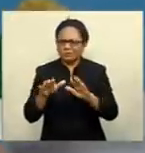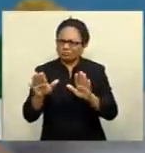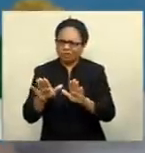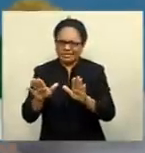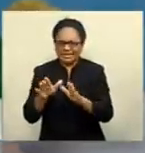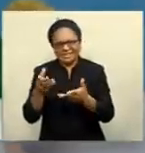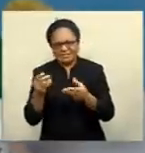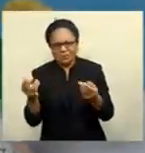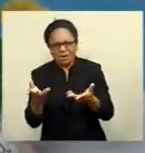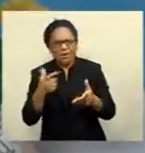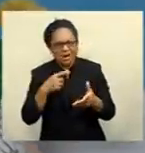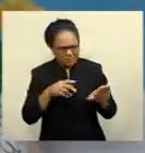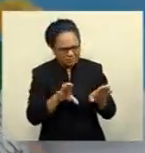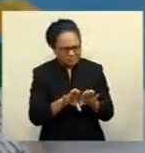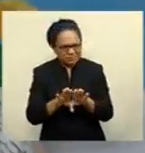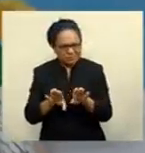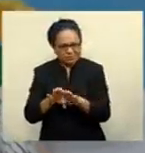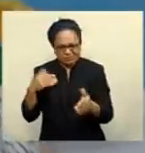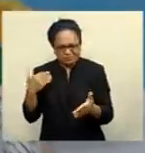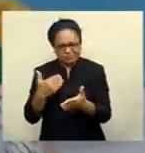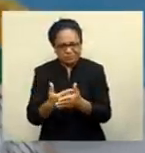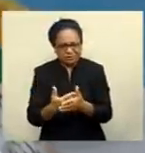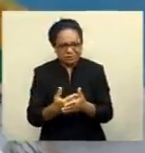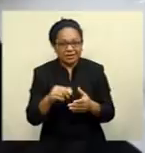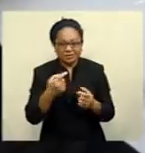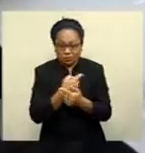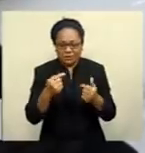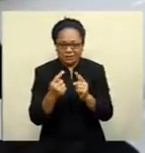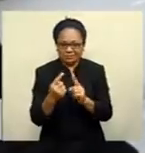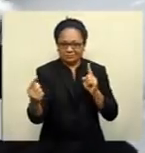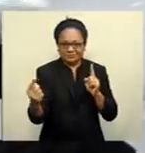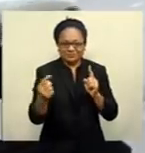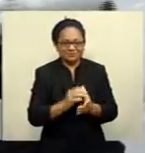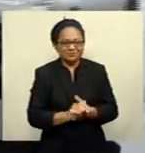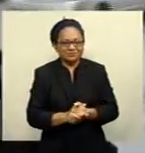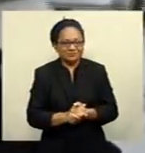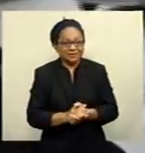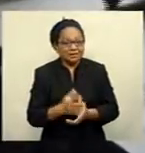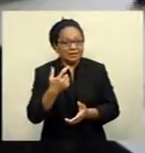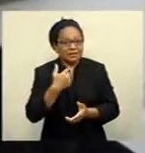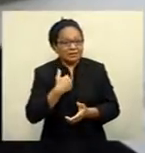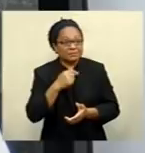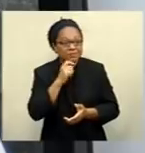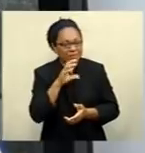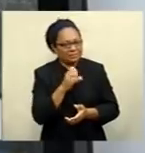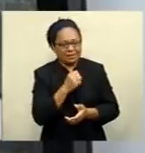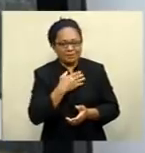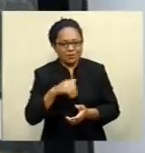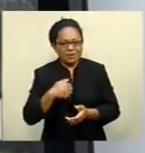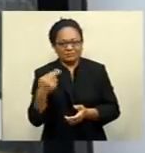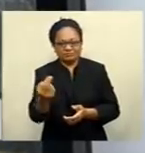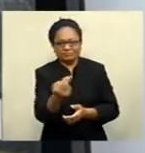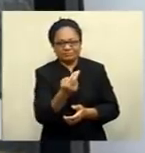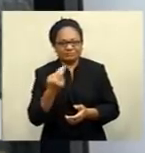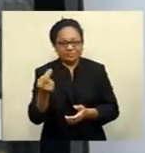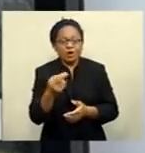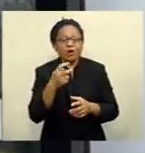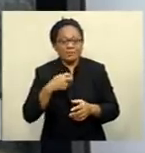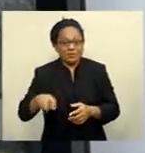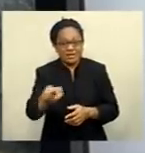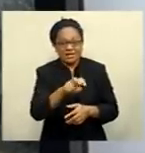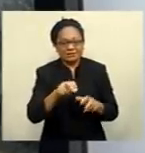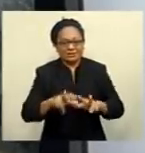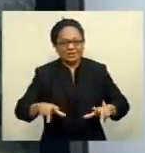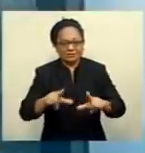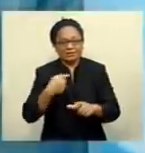every now and then, so we've been apart for some time now. I will take her to Arun Vitilip. I'll take her to the west to go and visit